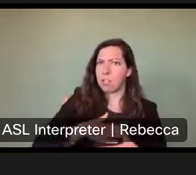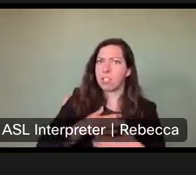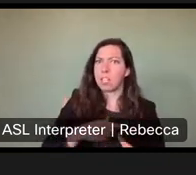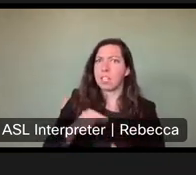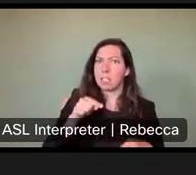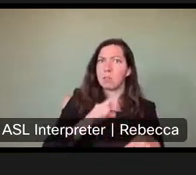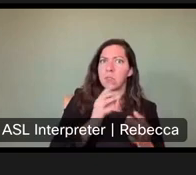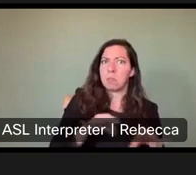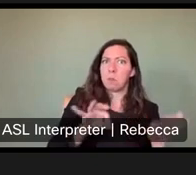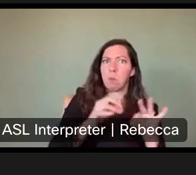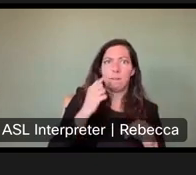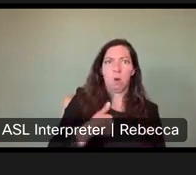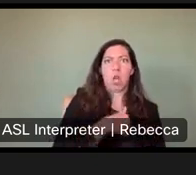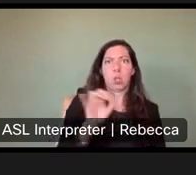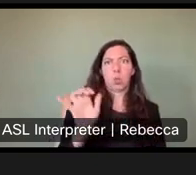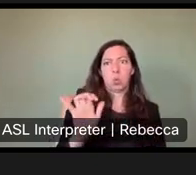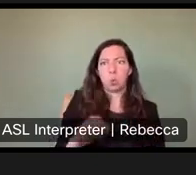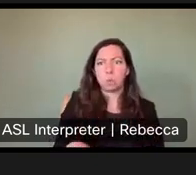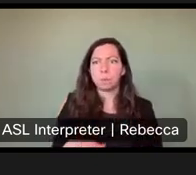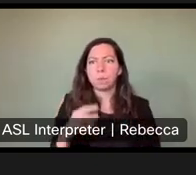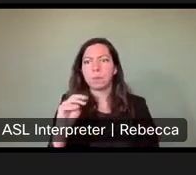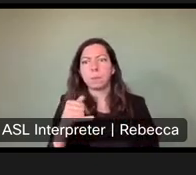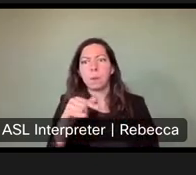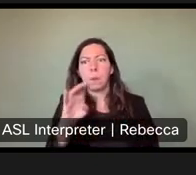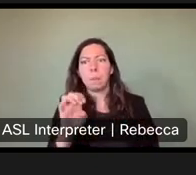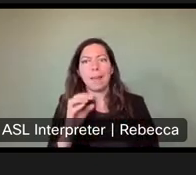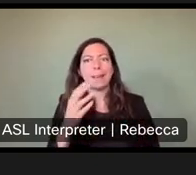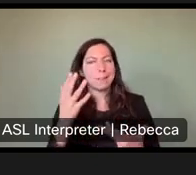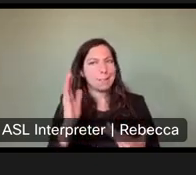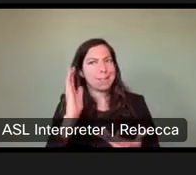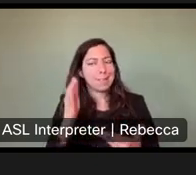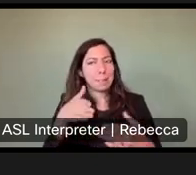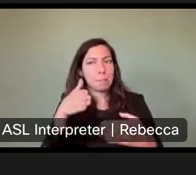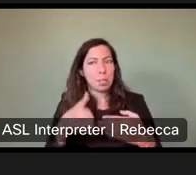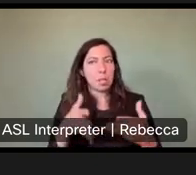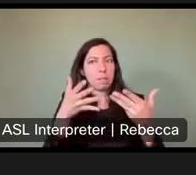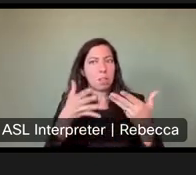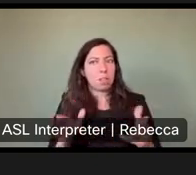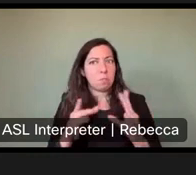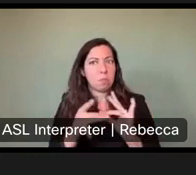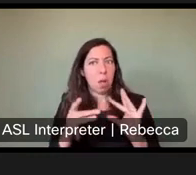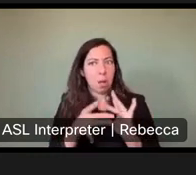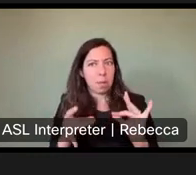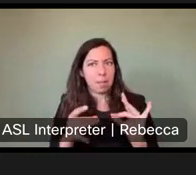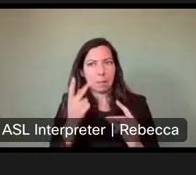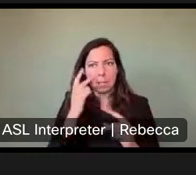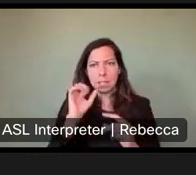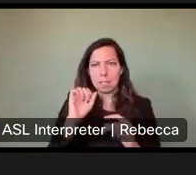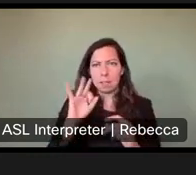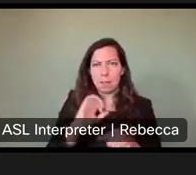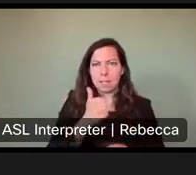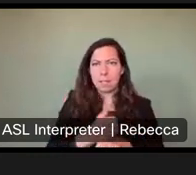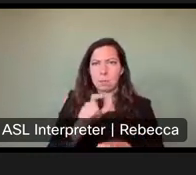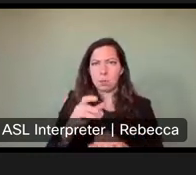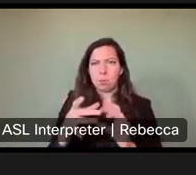So, Maggie, I think we are at the end of the comments here. Let me see. How I can unmute you. Give me just